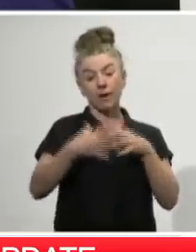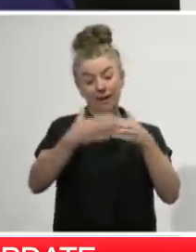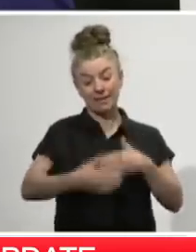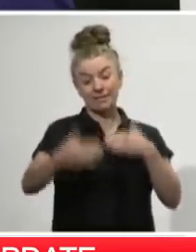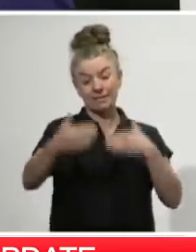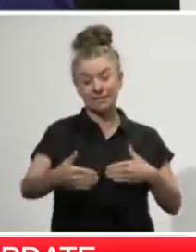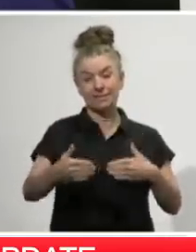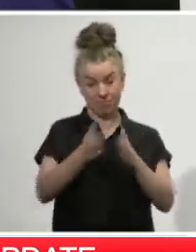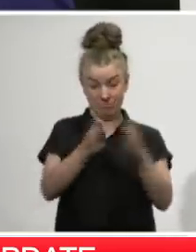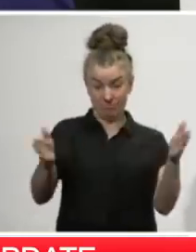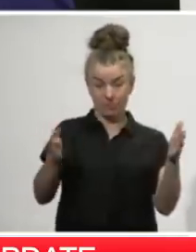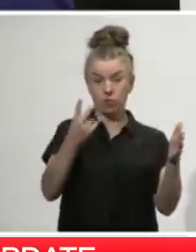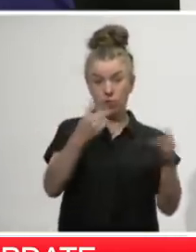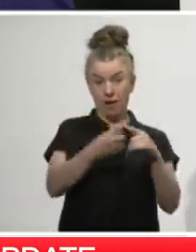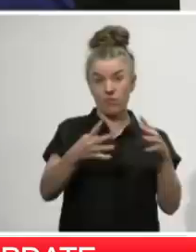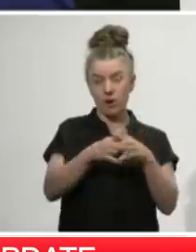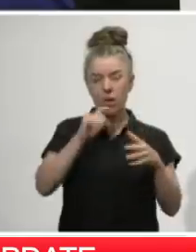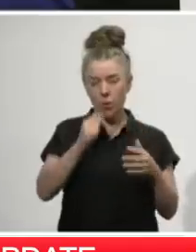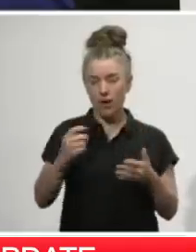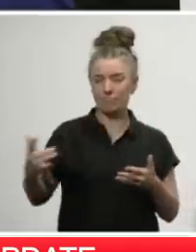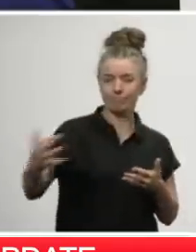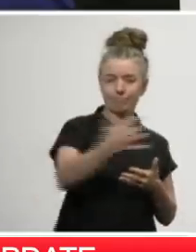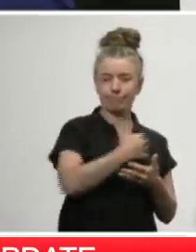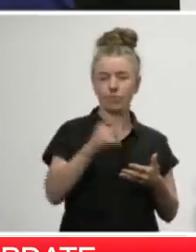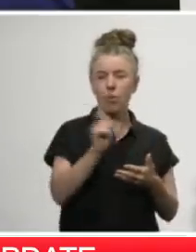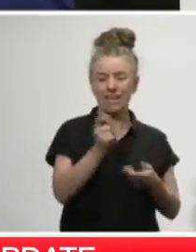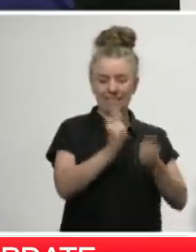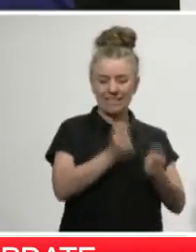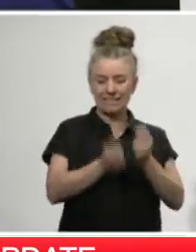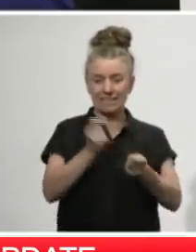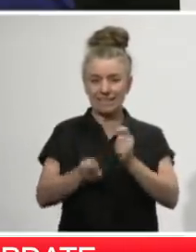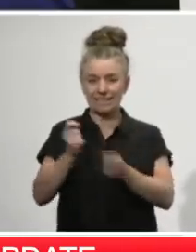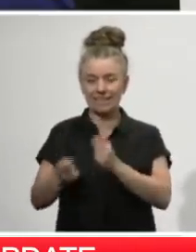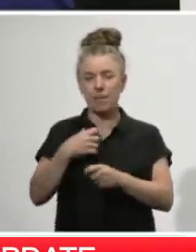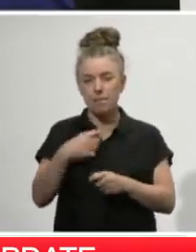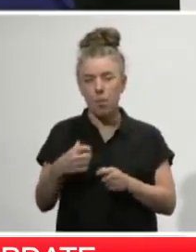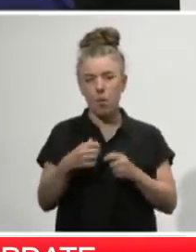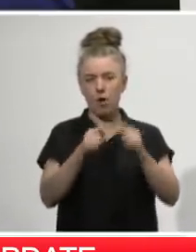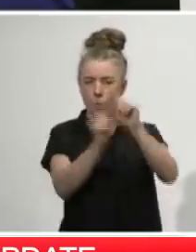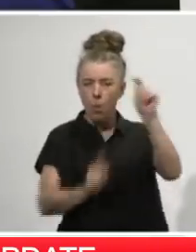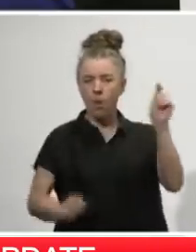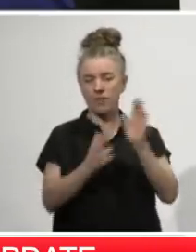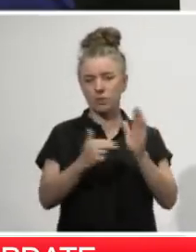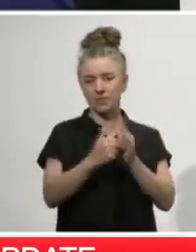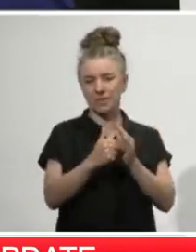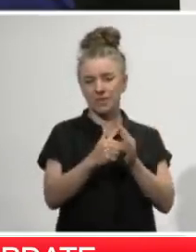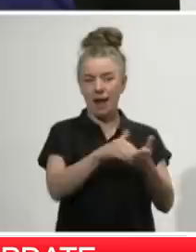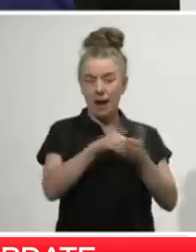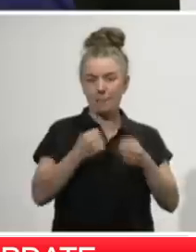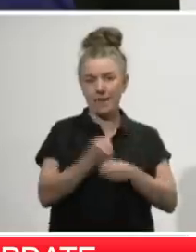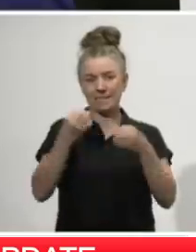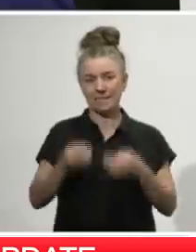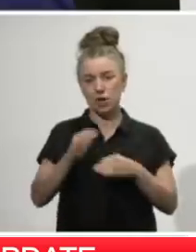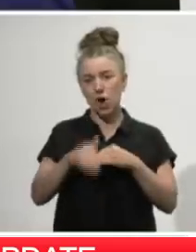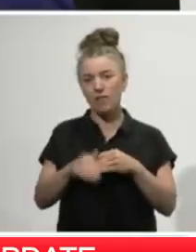to collect significantly better data on the risk of unseen transmission in our community to help inform our decision